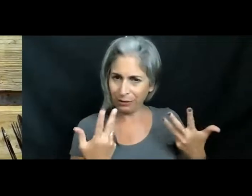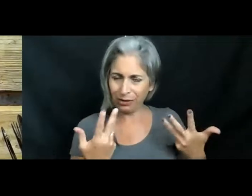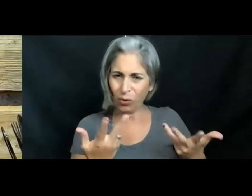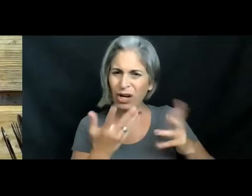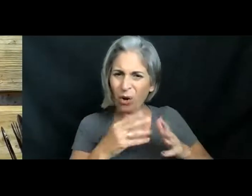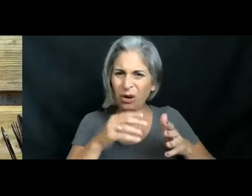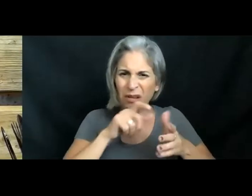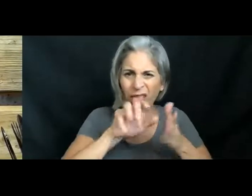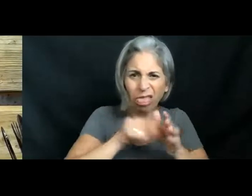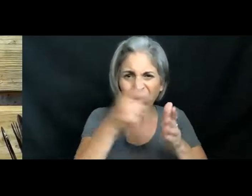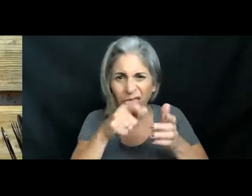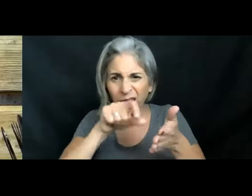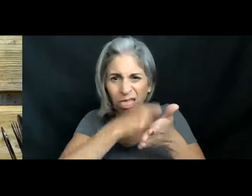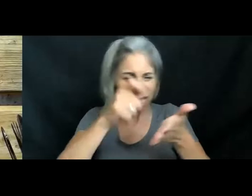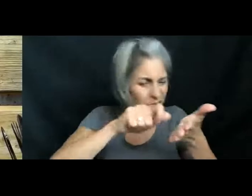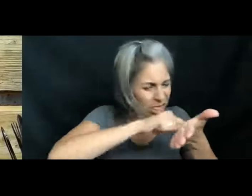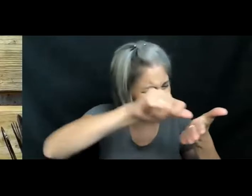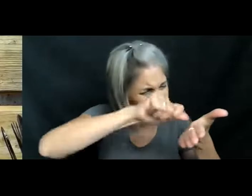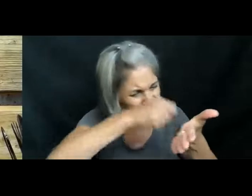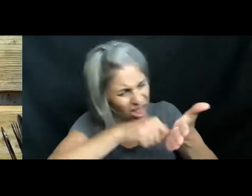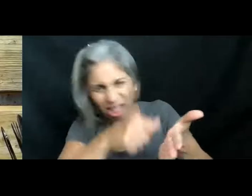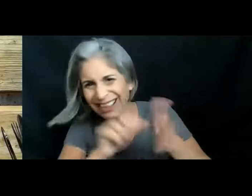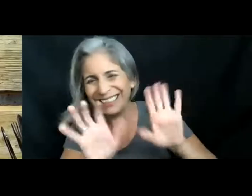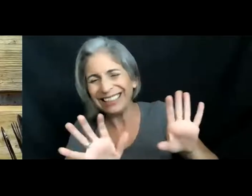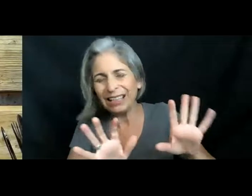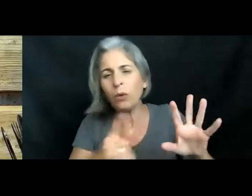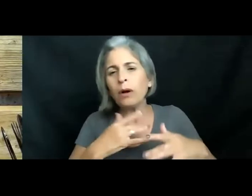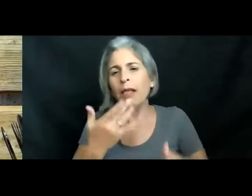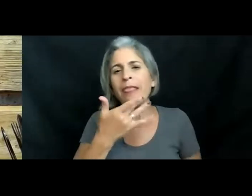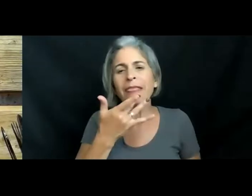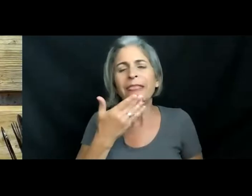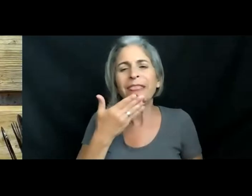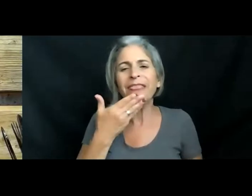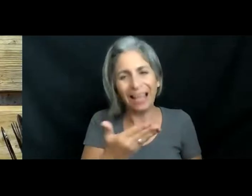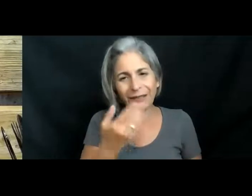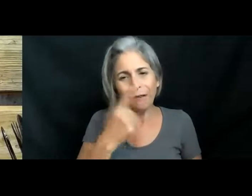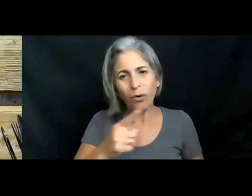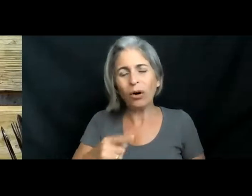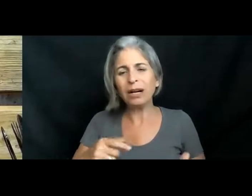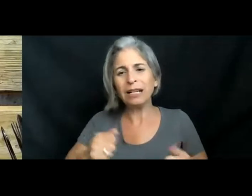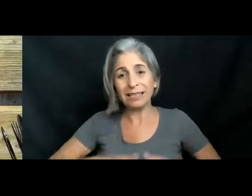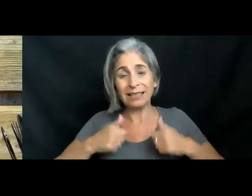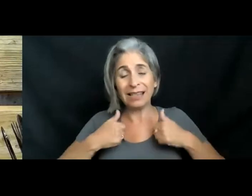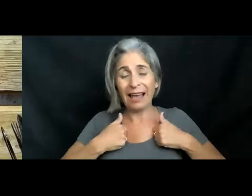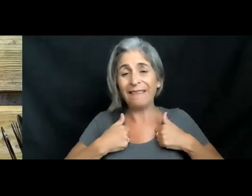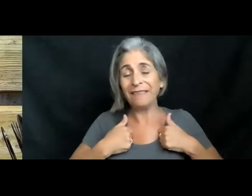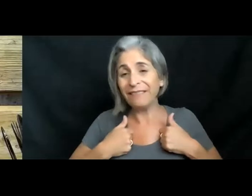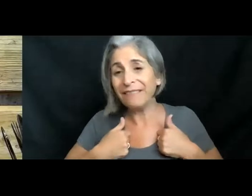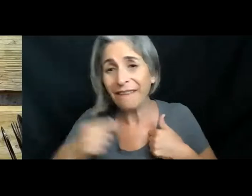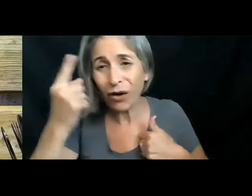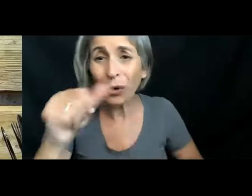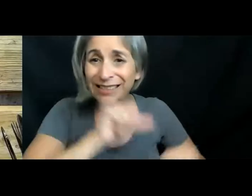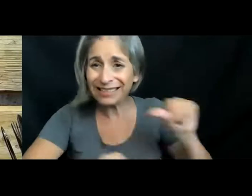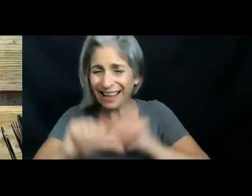in there. So we are very thankful that this fish gave his life up for science. We actually got him from a derby. So